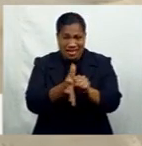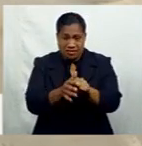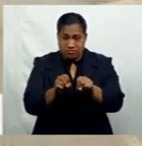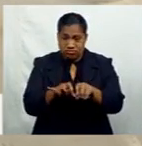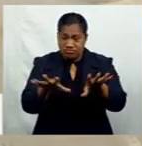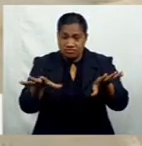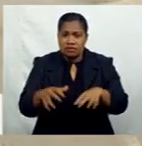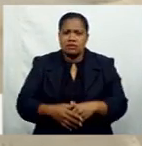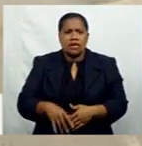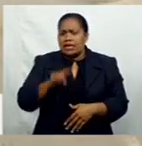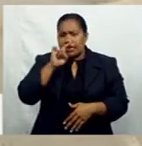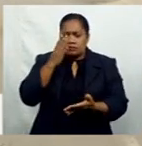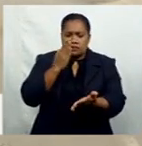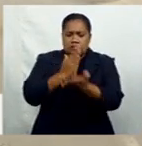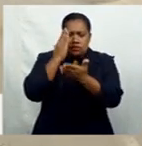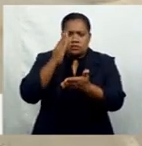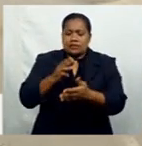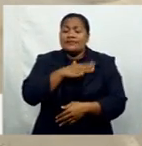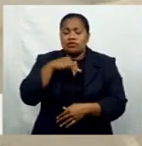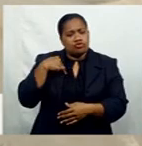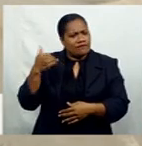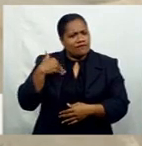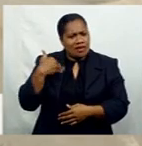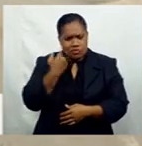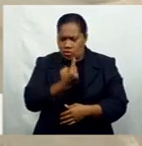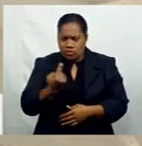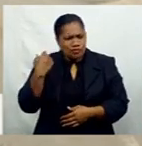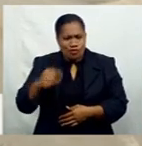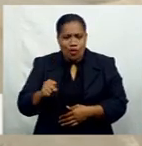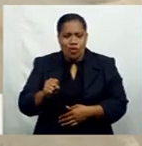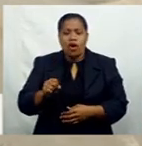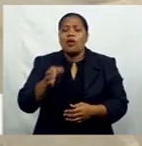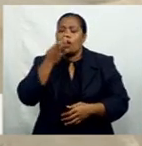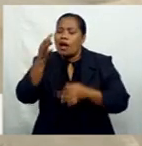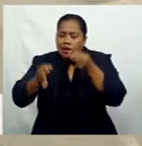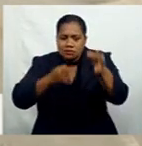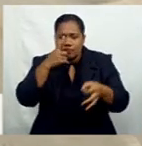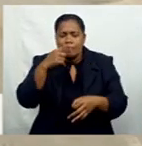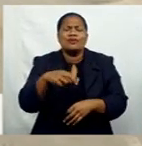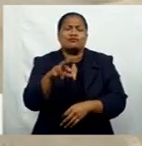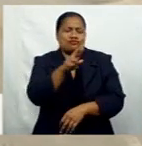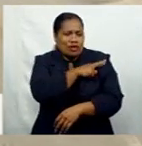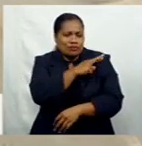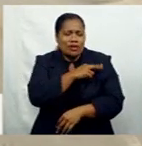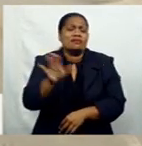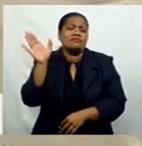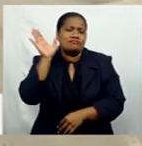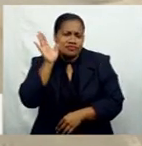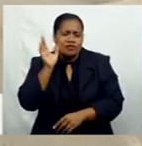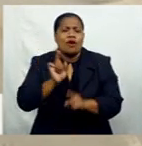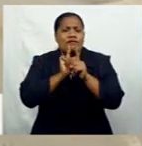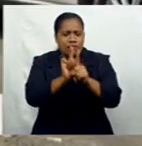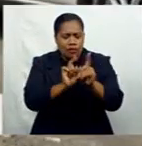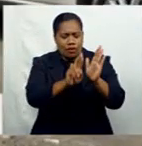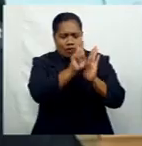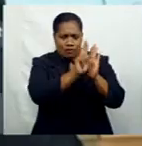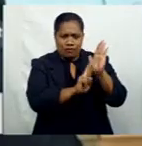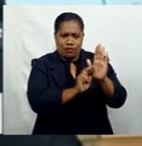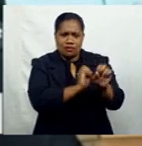be stopped by the Ministry of Health alone and is urging people to be responsible and to adhere to COVID-19 restrictions.